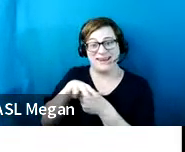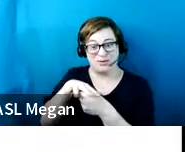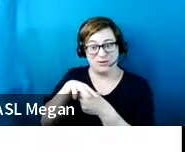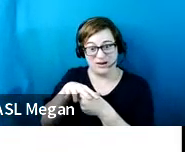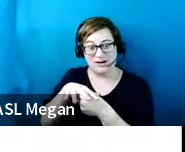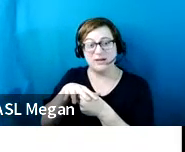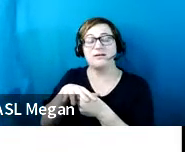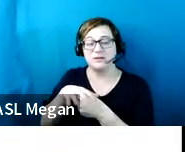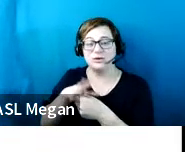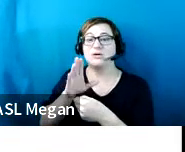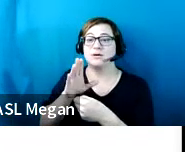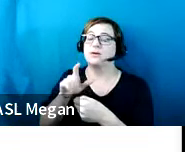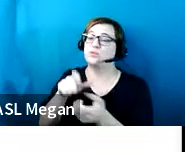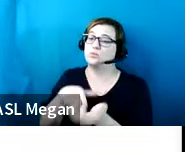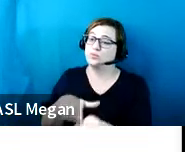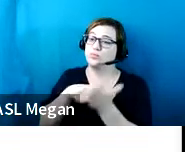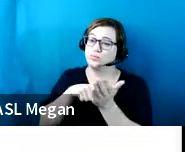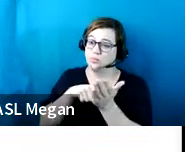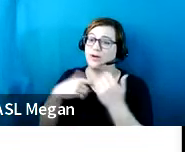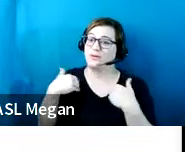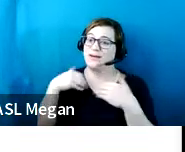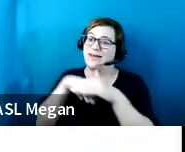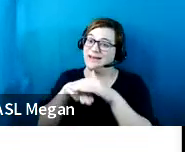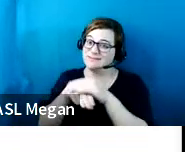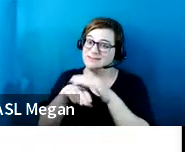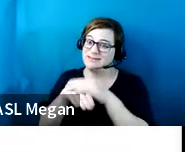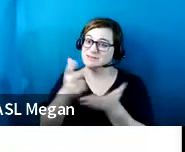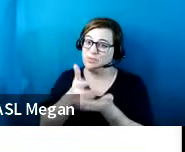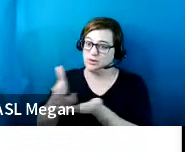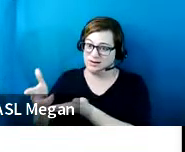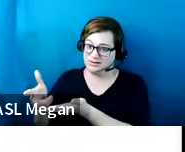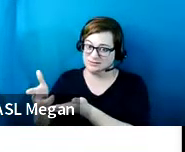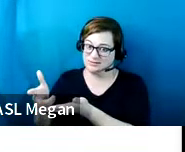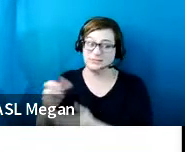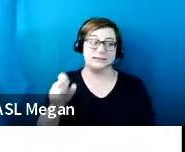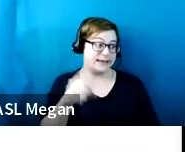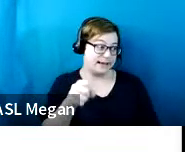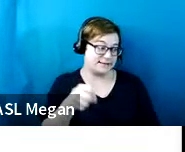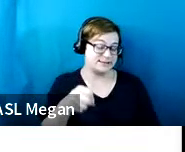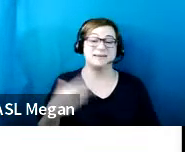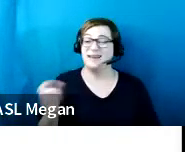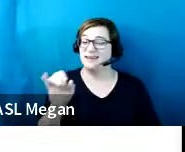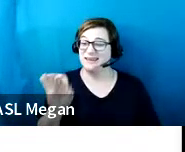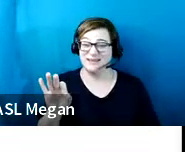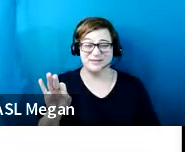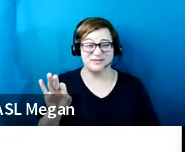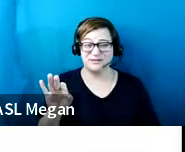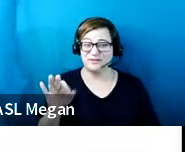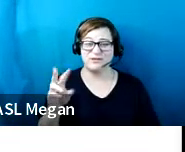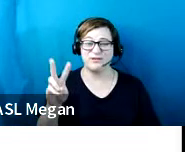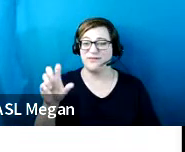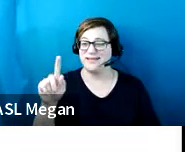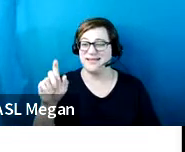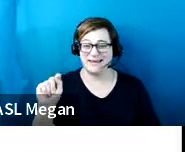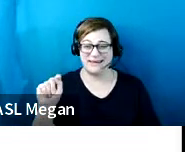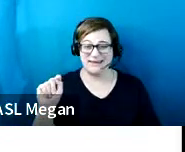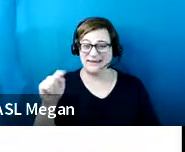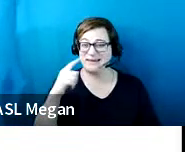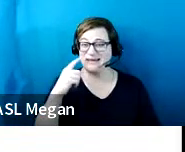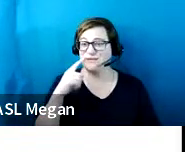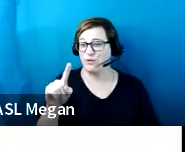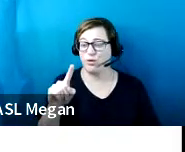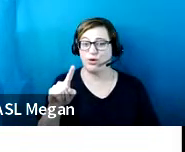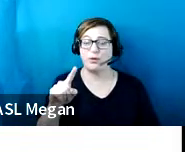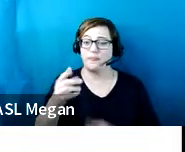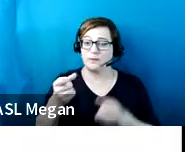is going to need to have accessible parking spaces. Absolutely. If you're just going to be valet parking on on-street